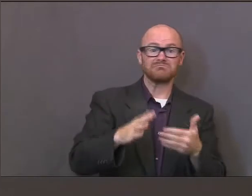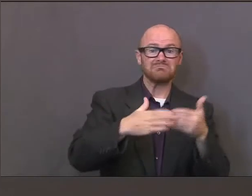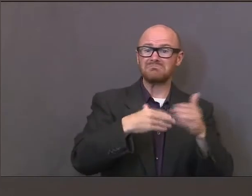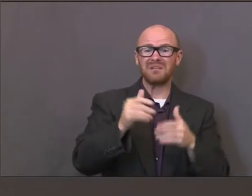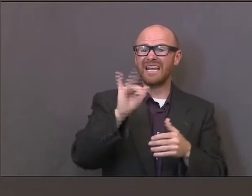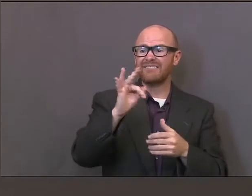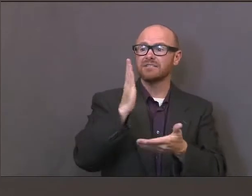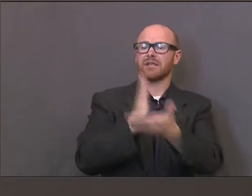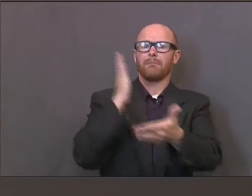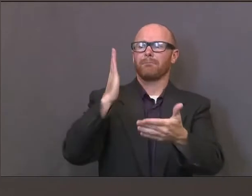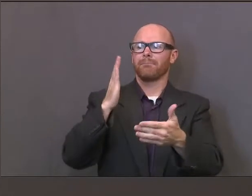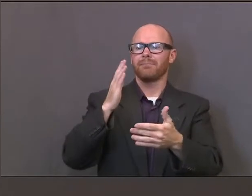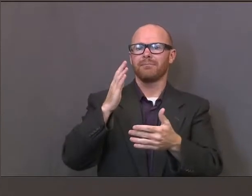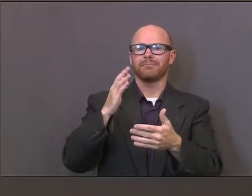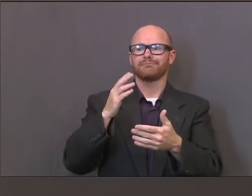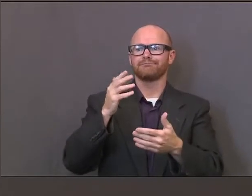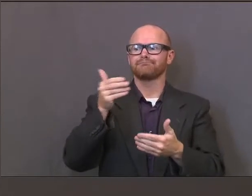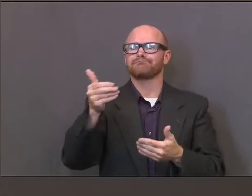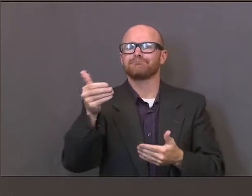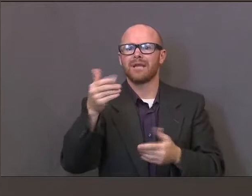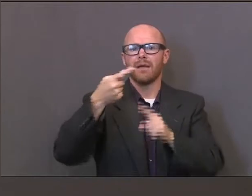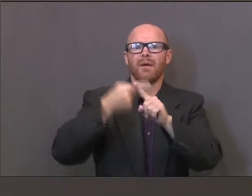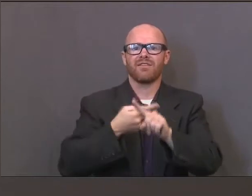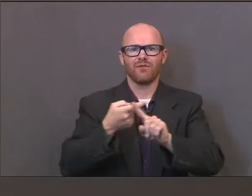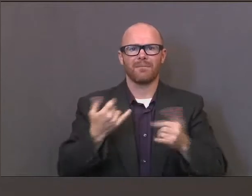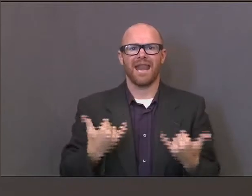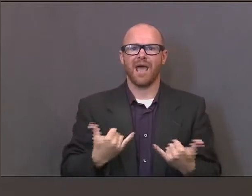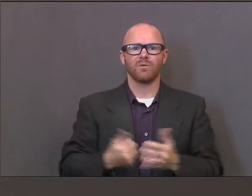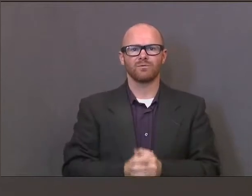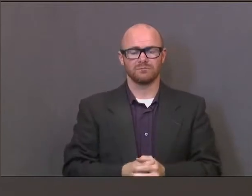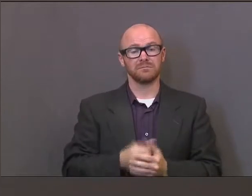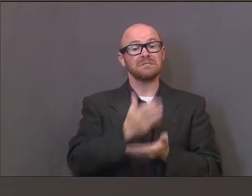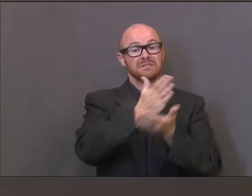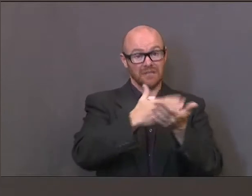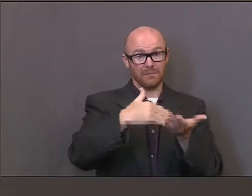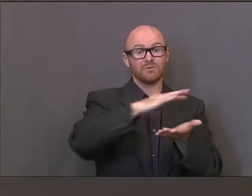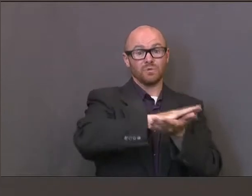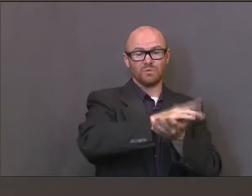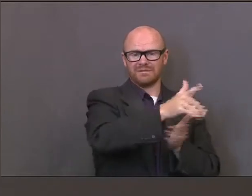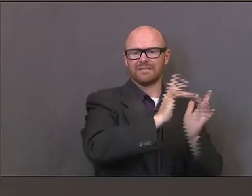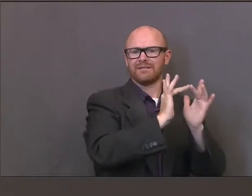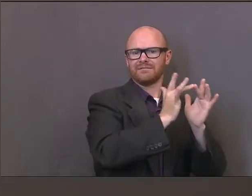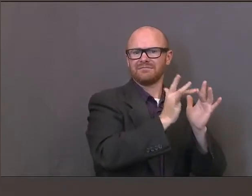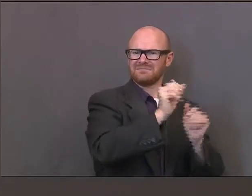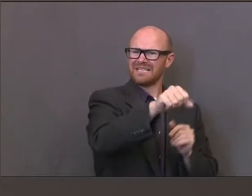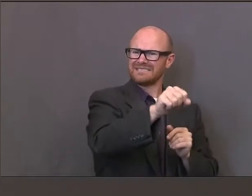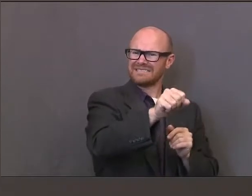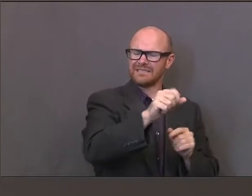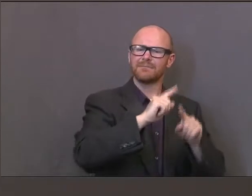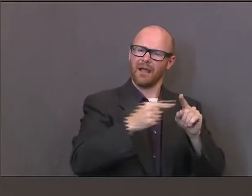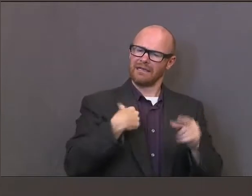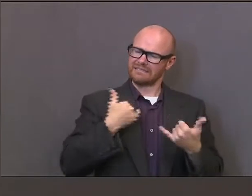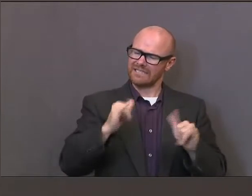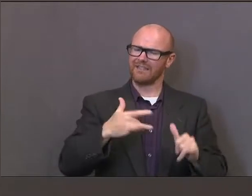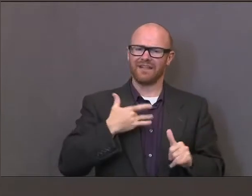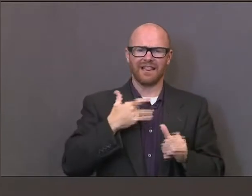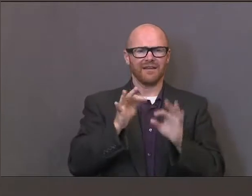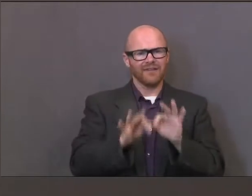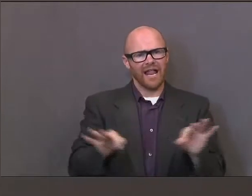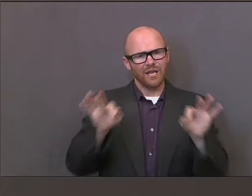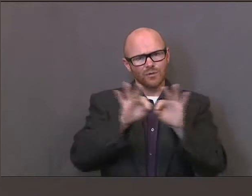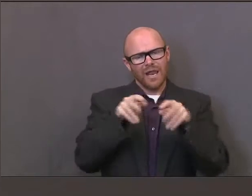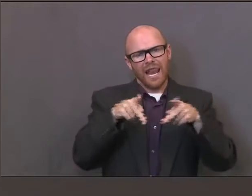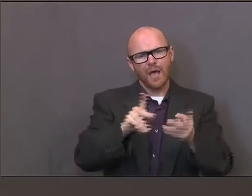So despite some schools moving now to remote learning, we agree that there's a value in having students have that